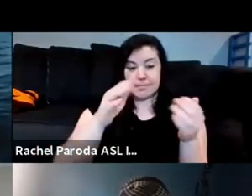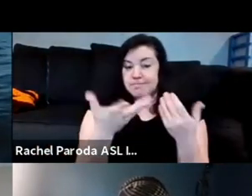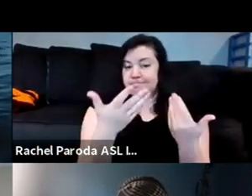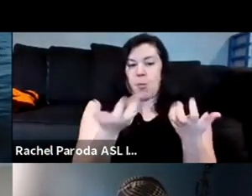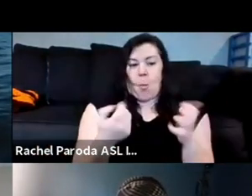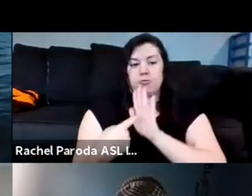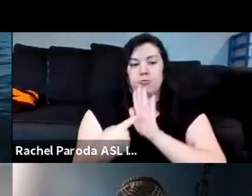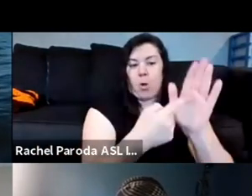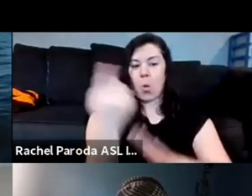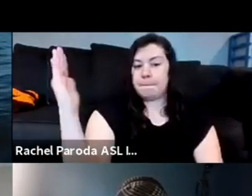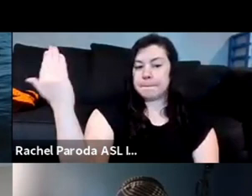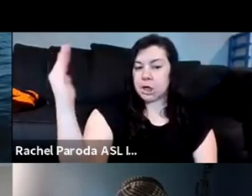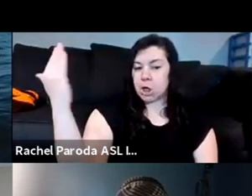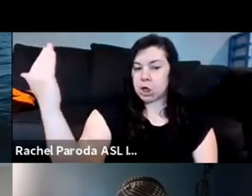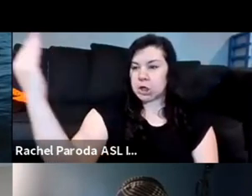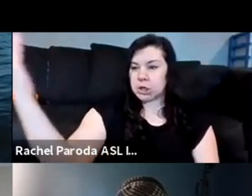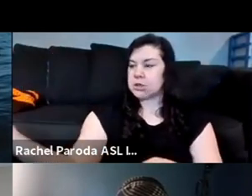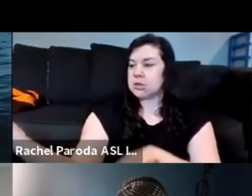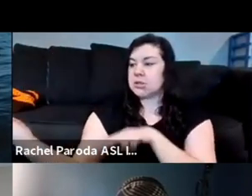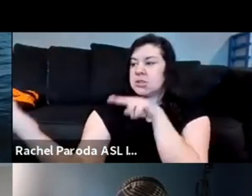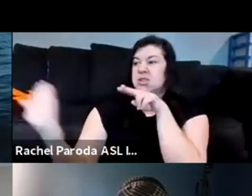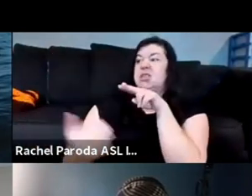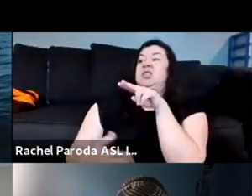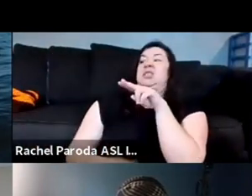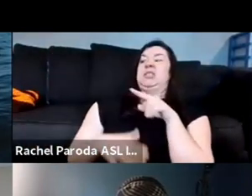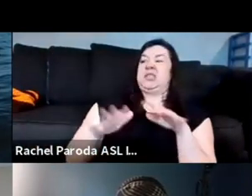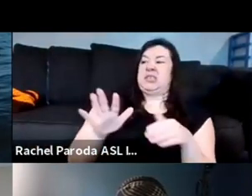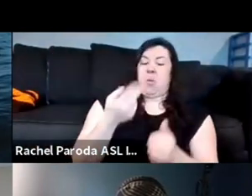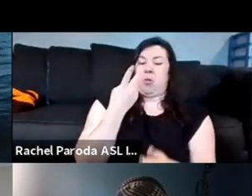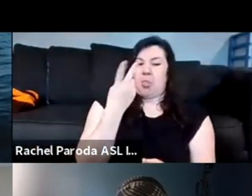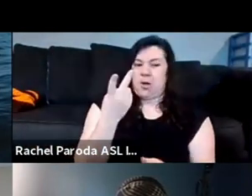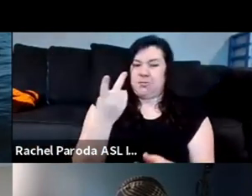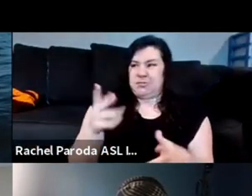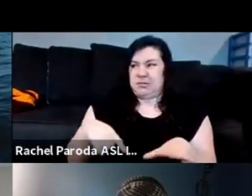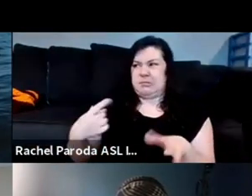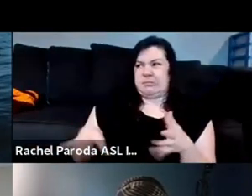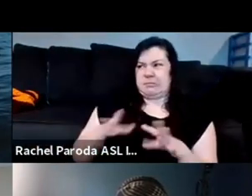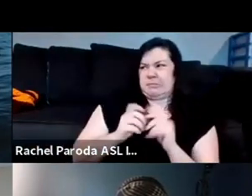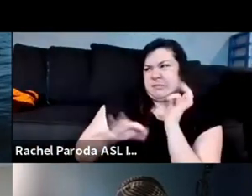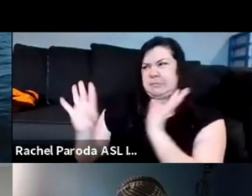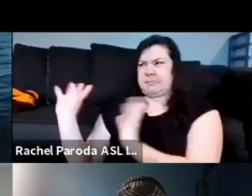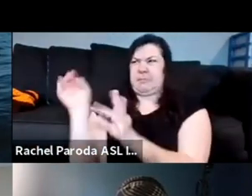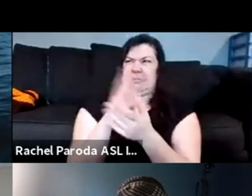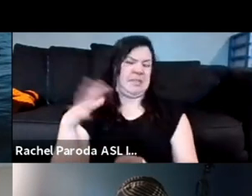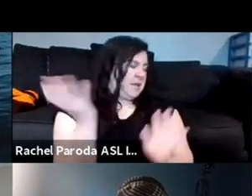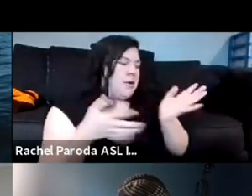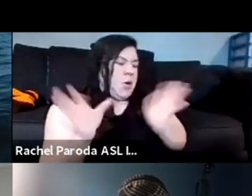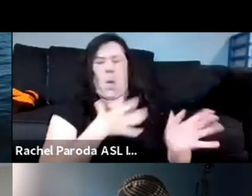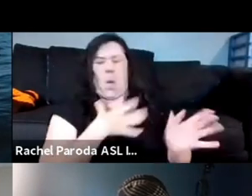them you know and it's interesting to watch them like flail around and you know fall out on the floor like 12 year olds